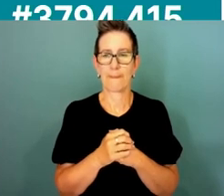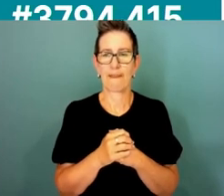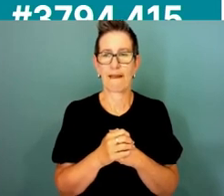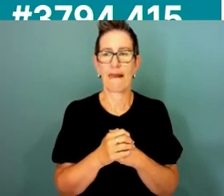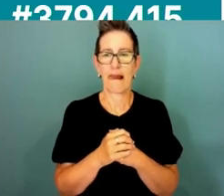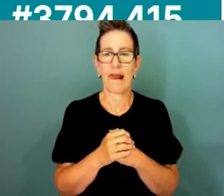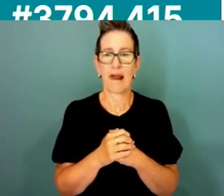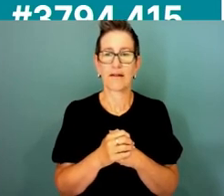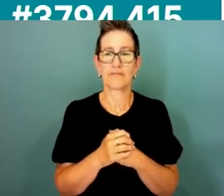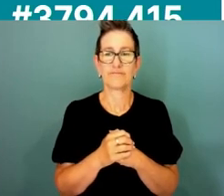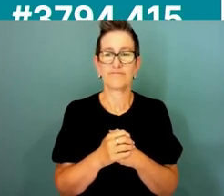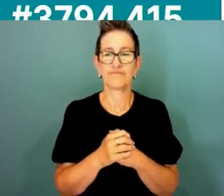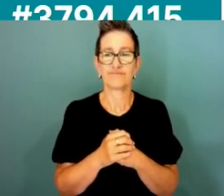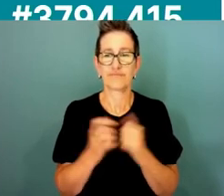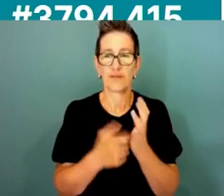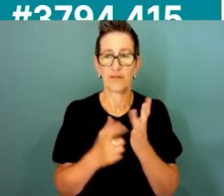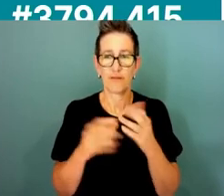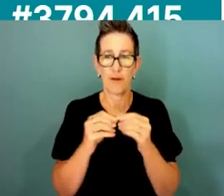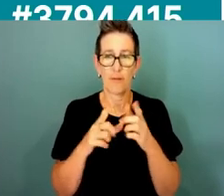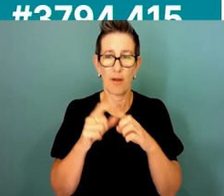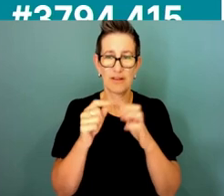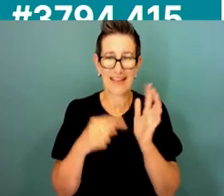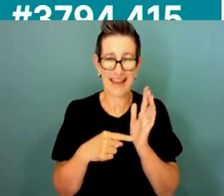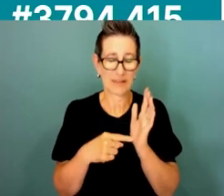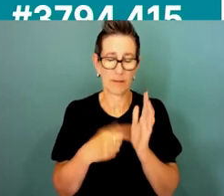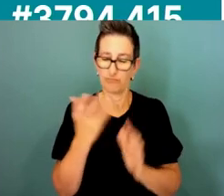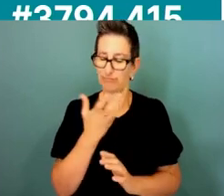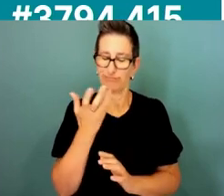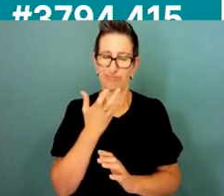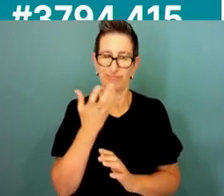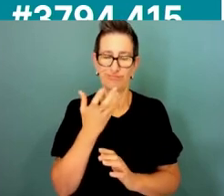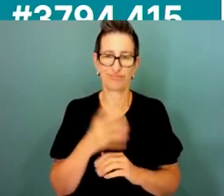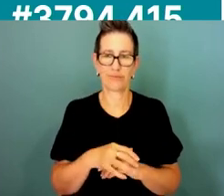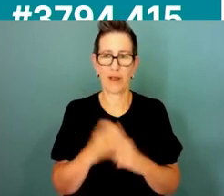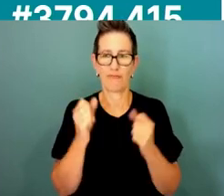how can the APS support secretaries to drive change